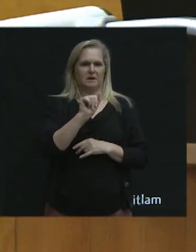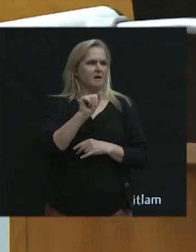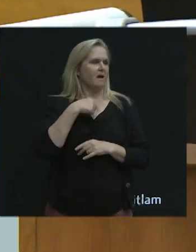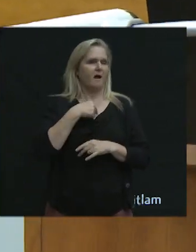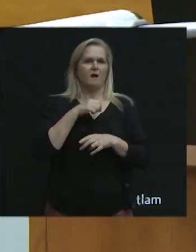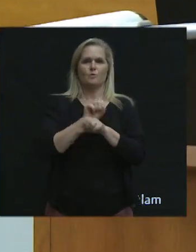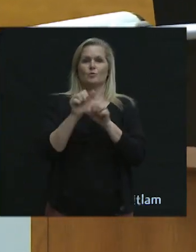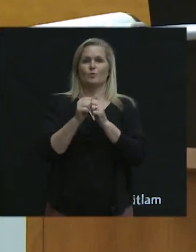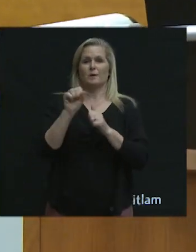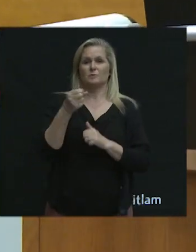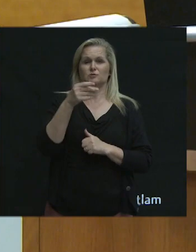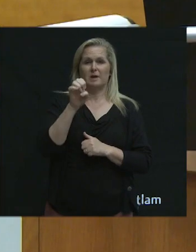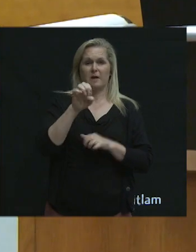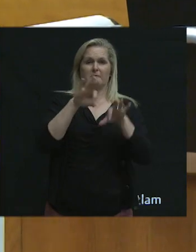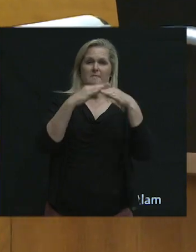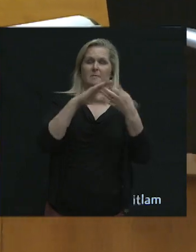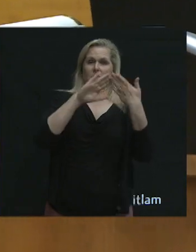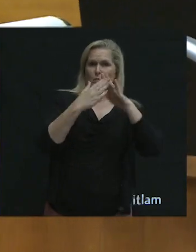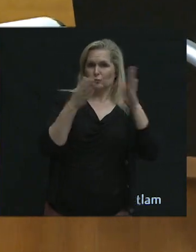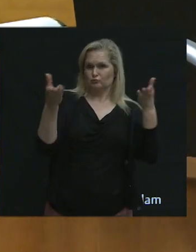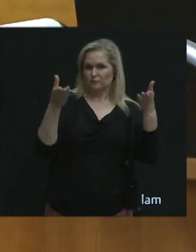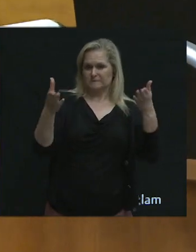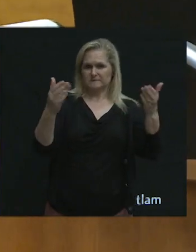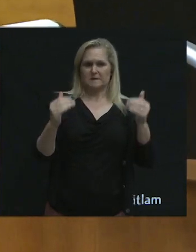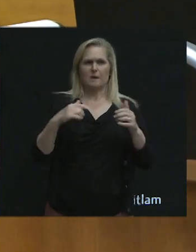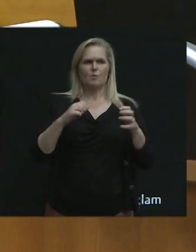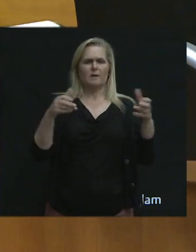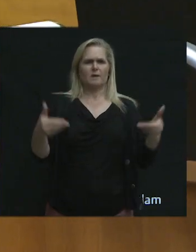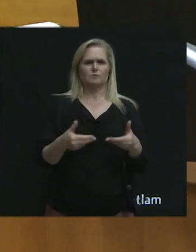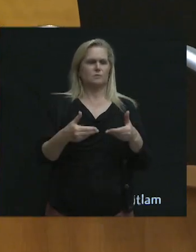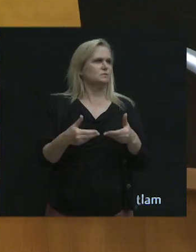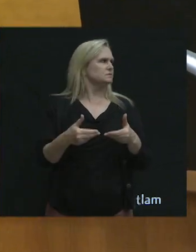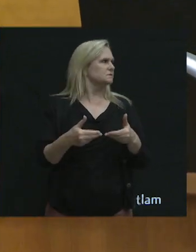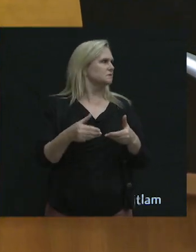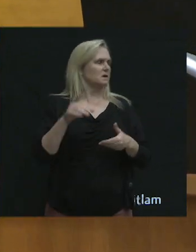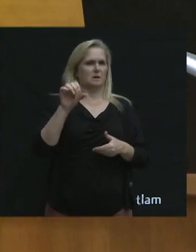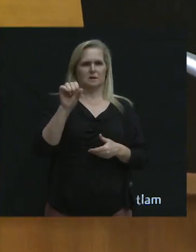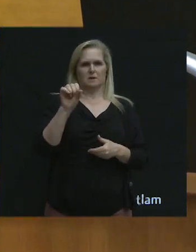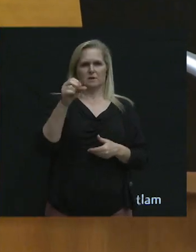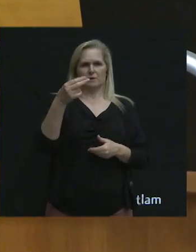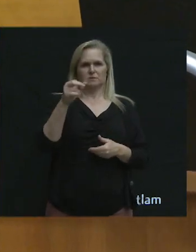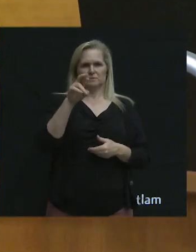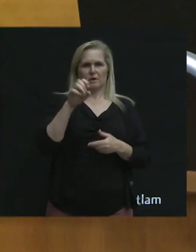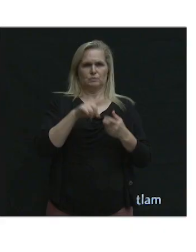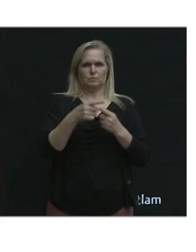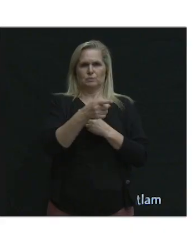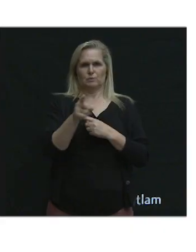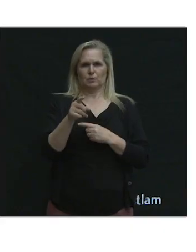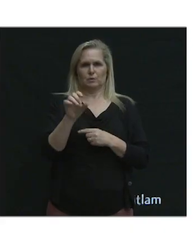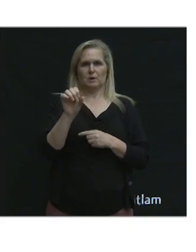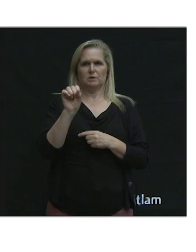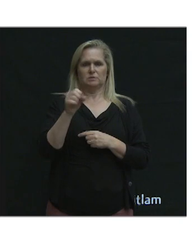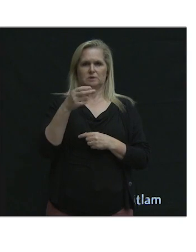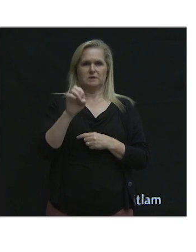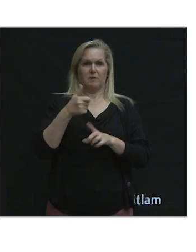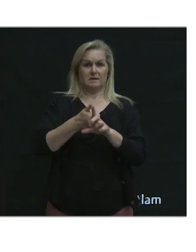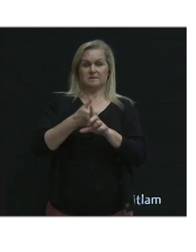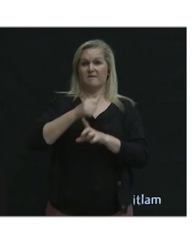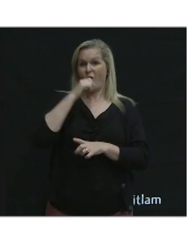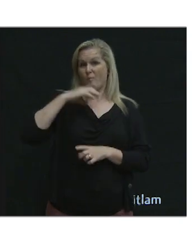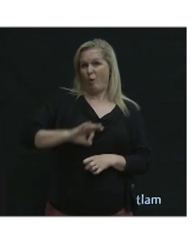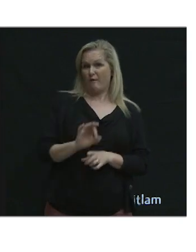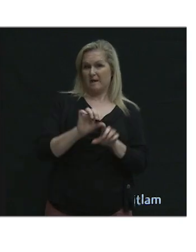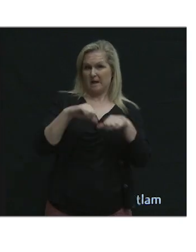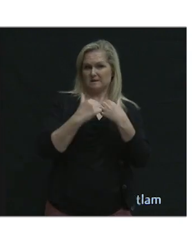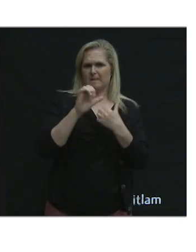I'm with Share Family and Community Services. I'd like to introduce Share quickly to you. Share is a nonprofit agency